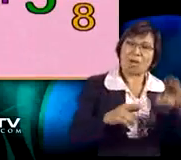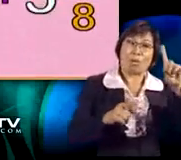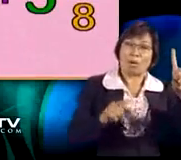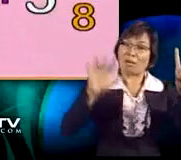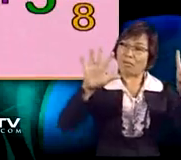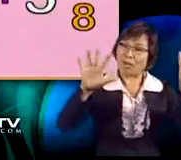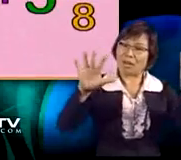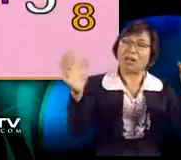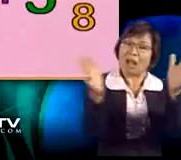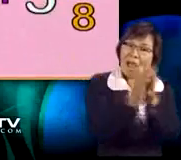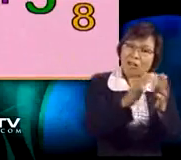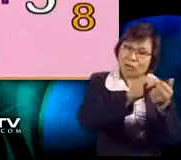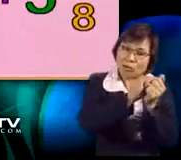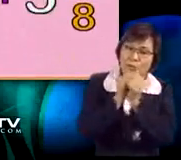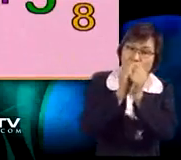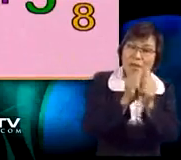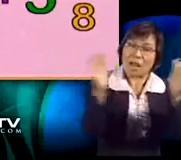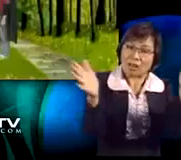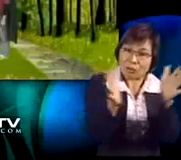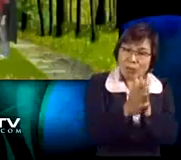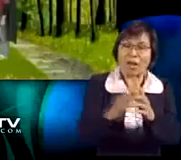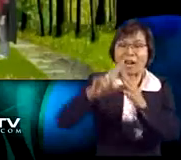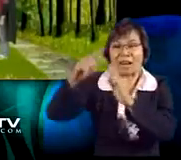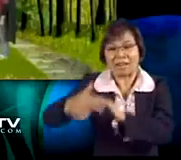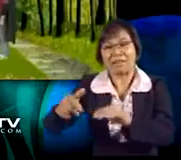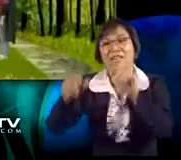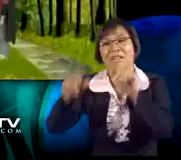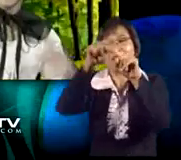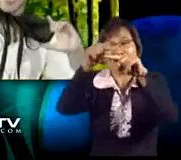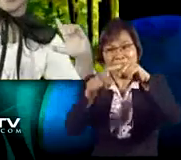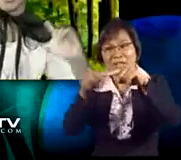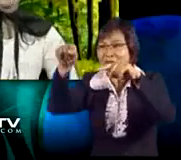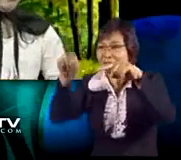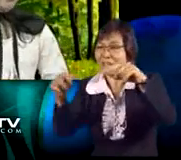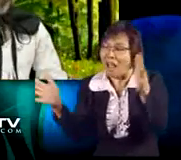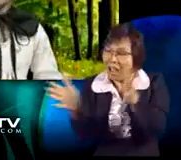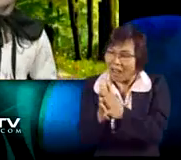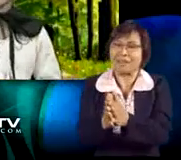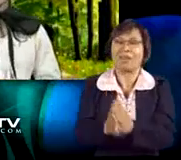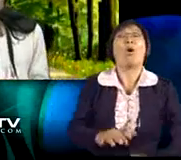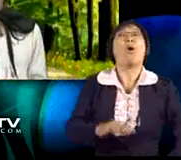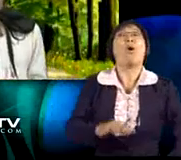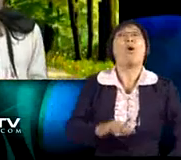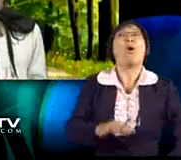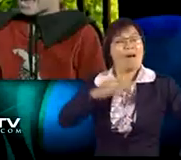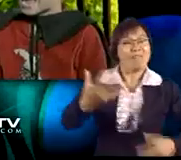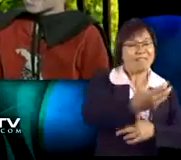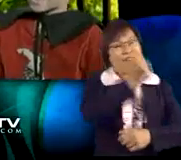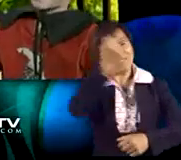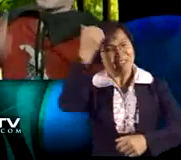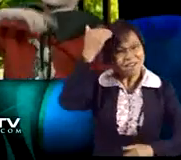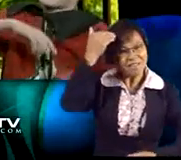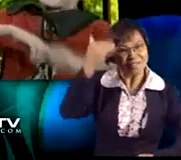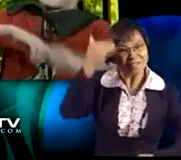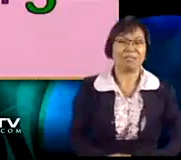1 and 5. Right. So, we add the whole numbers together and then we add the fractions. Ah,